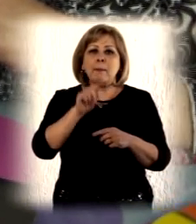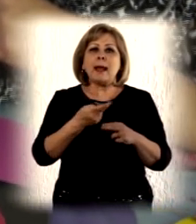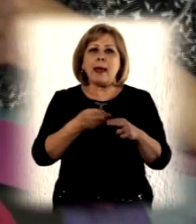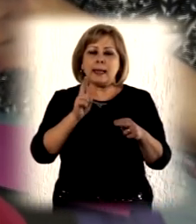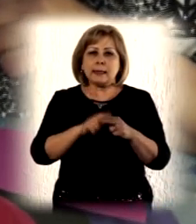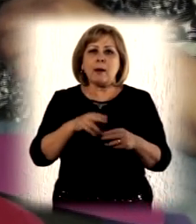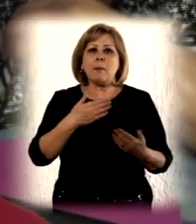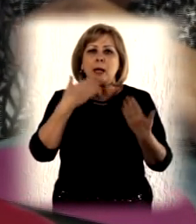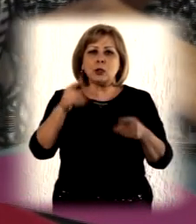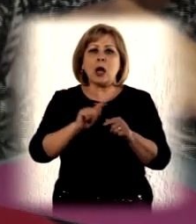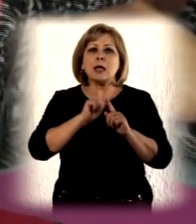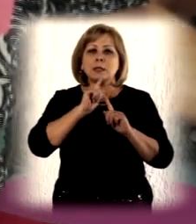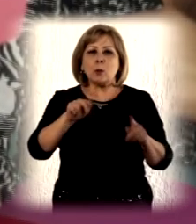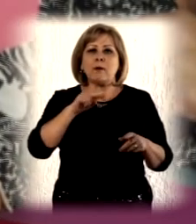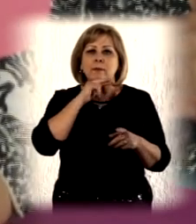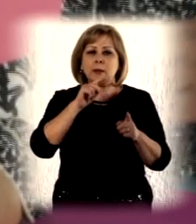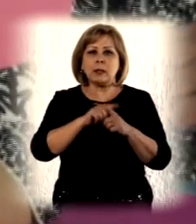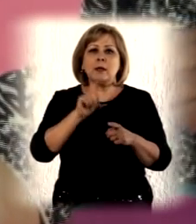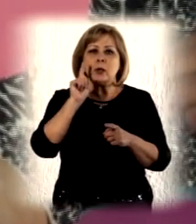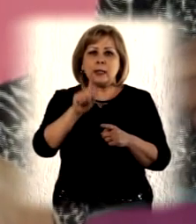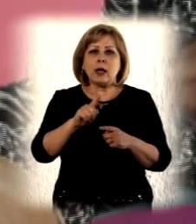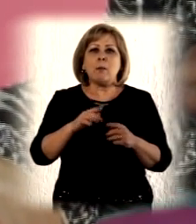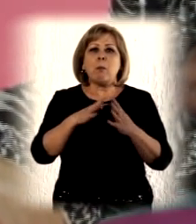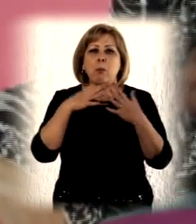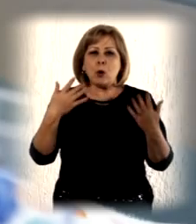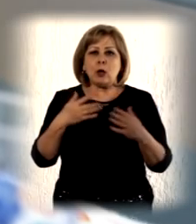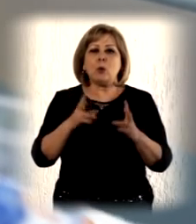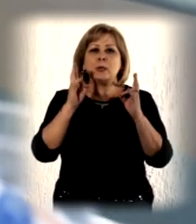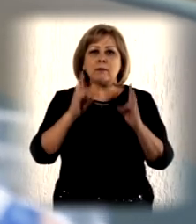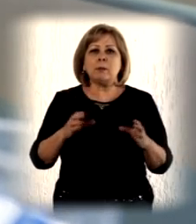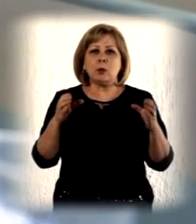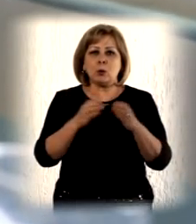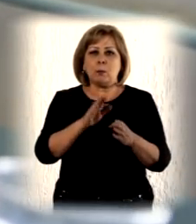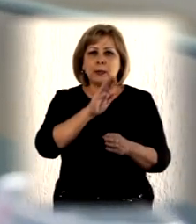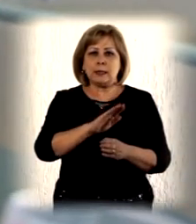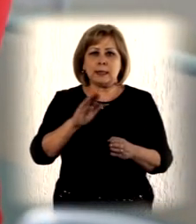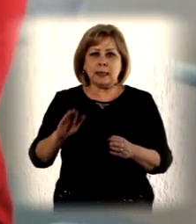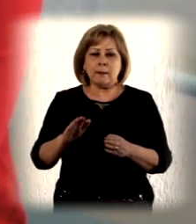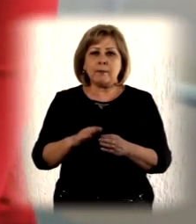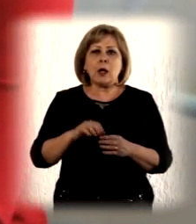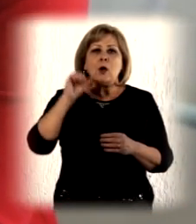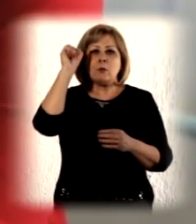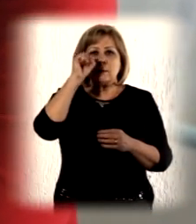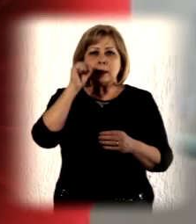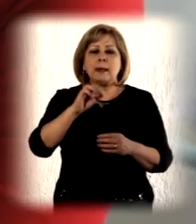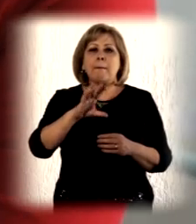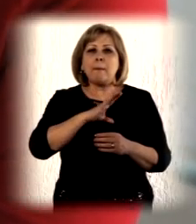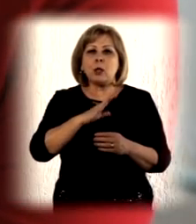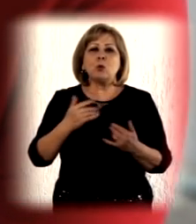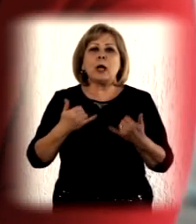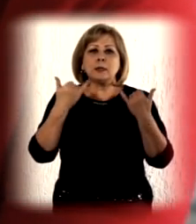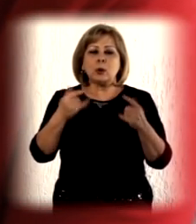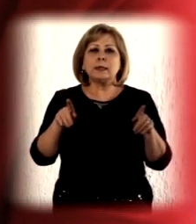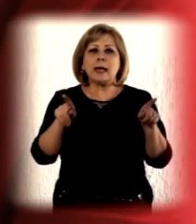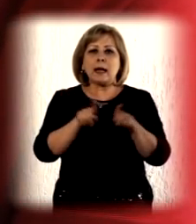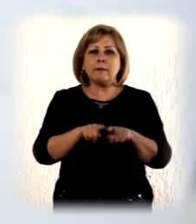to the most disadvantaged children. Now, Uzbekistan has been very fortunate to receive assistance from the